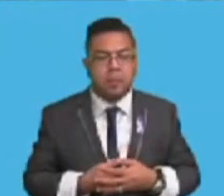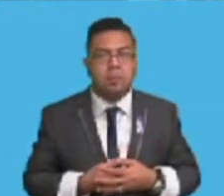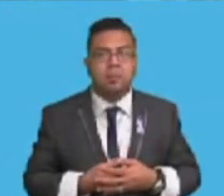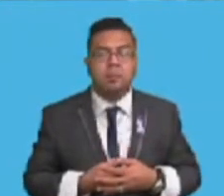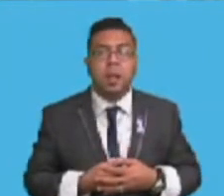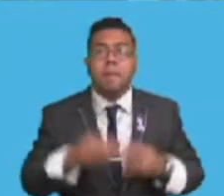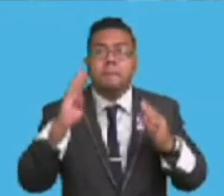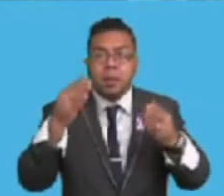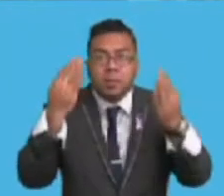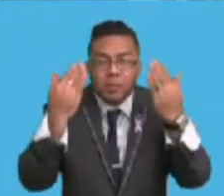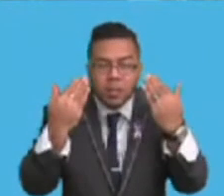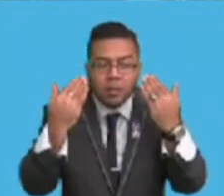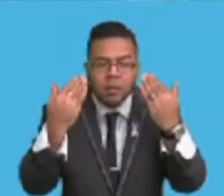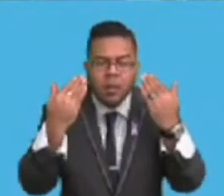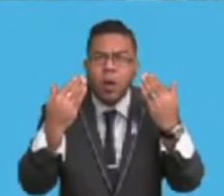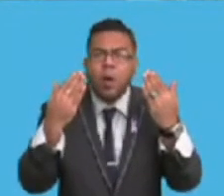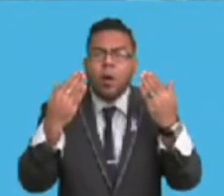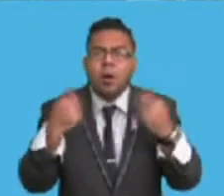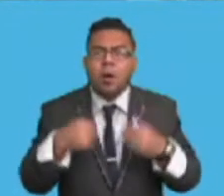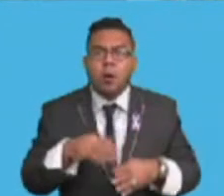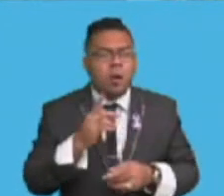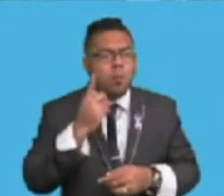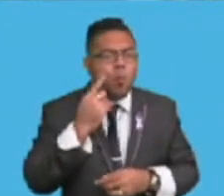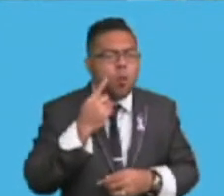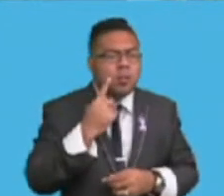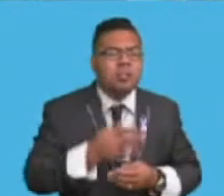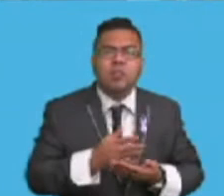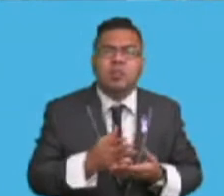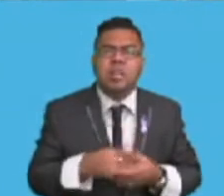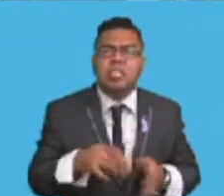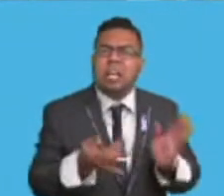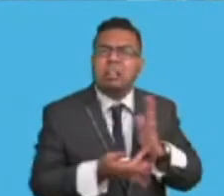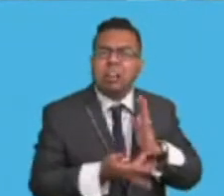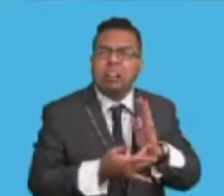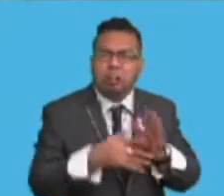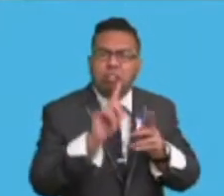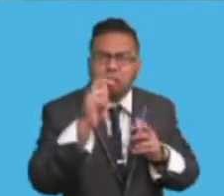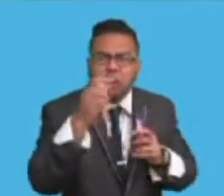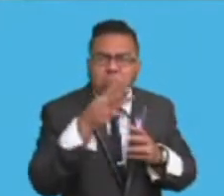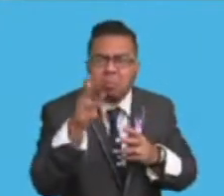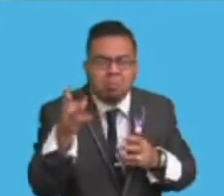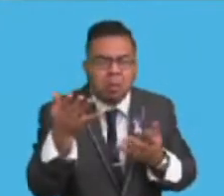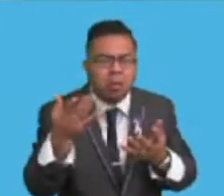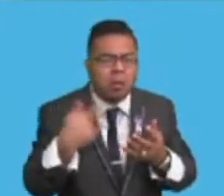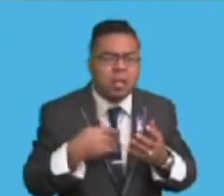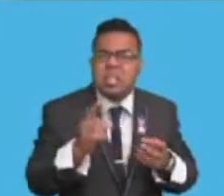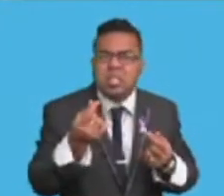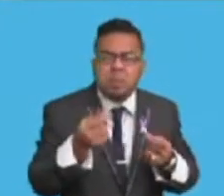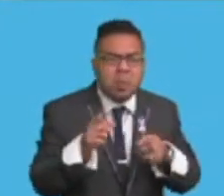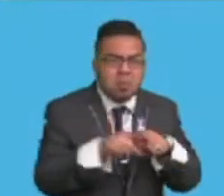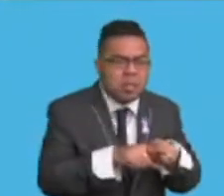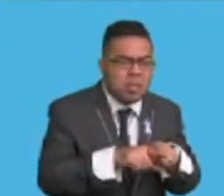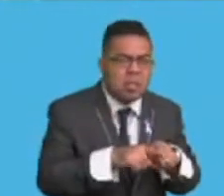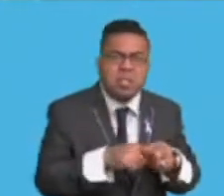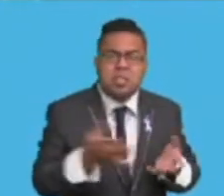Madam Speaker, watershed is a technical term, but let me give a simple definition of watershed. It is a collection